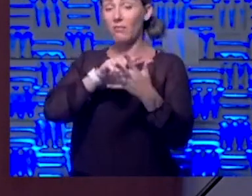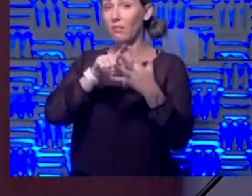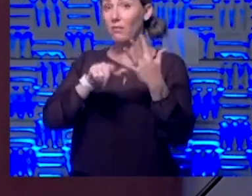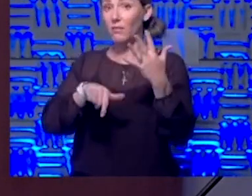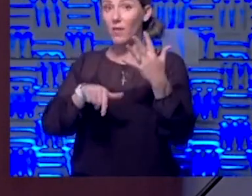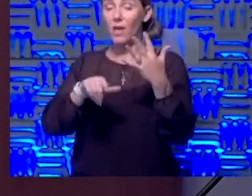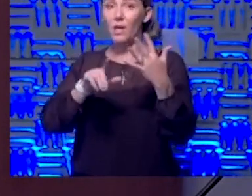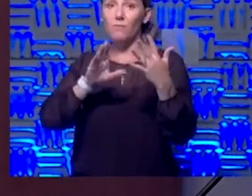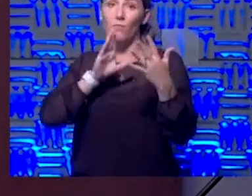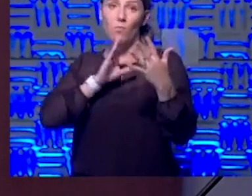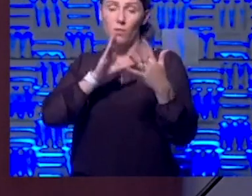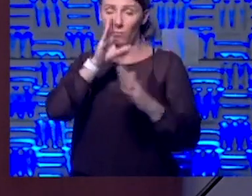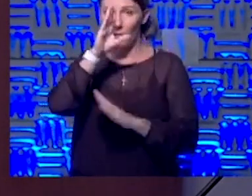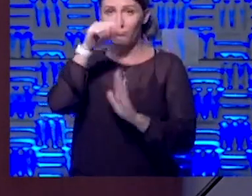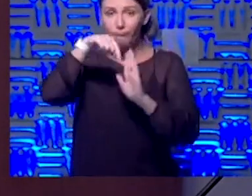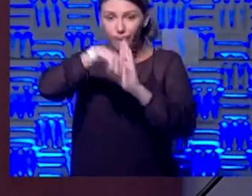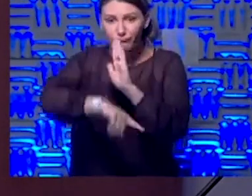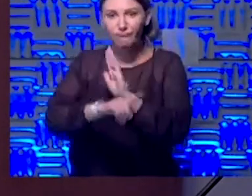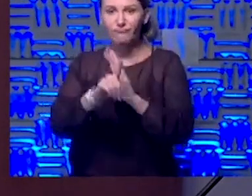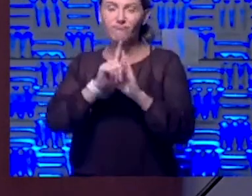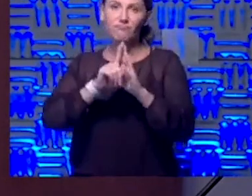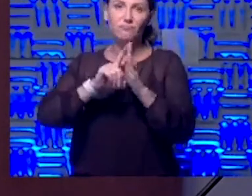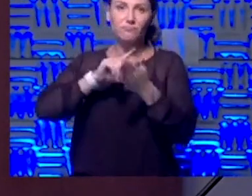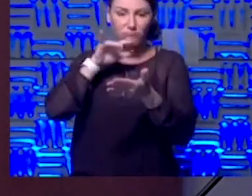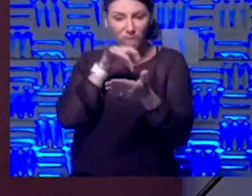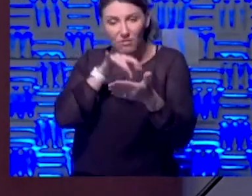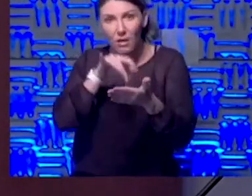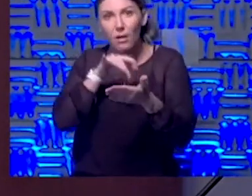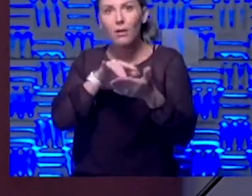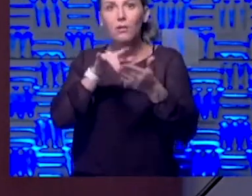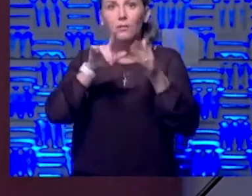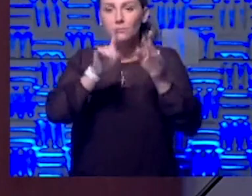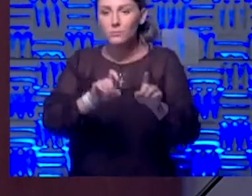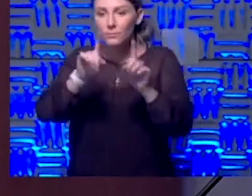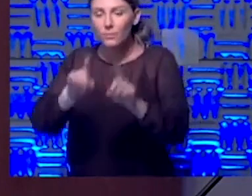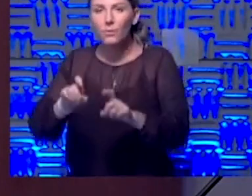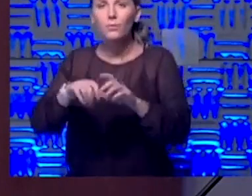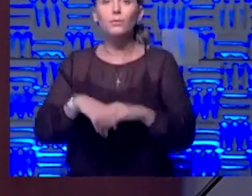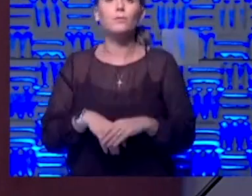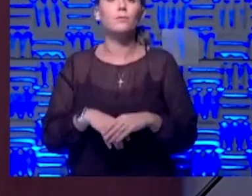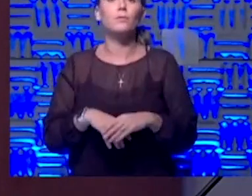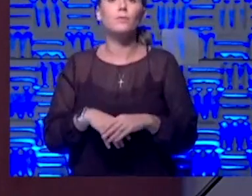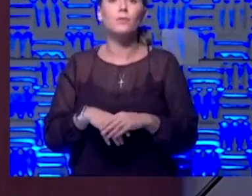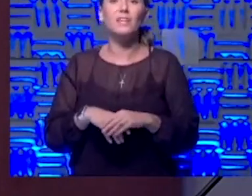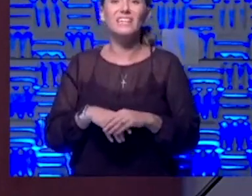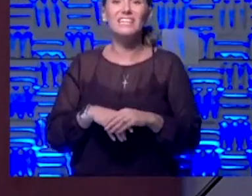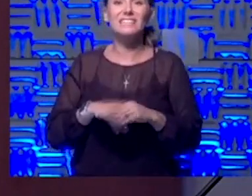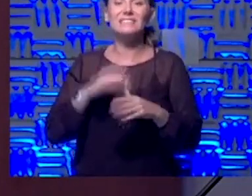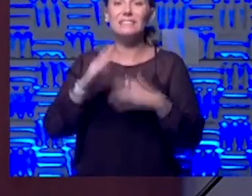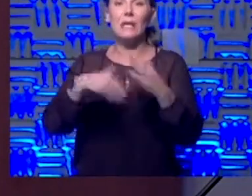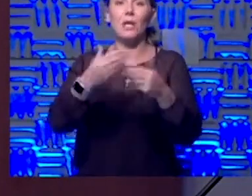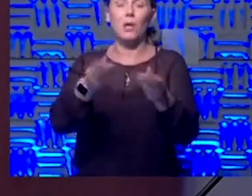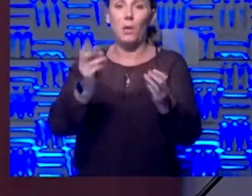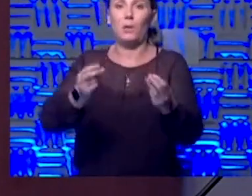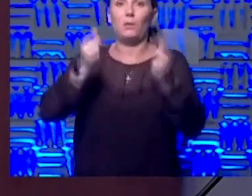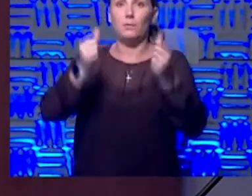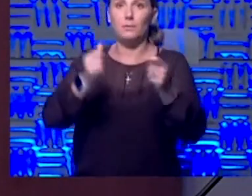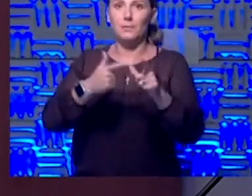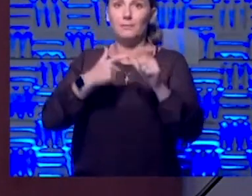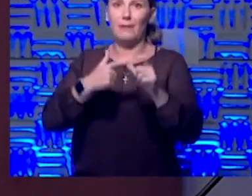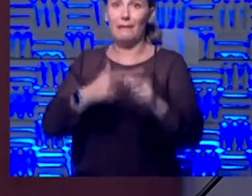rigorous clinical trials. They're going to be, they're on Operation Warp Speed. They're on this